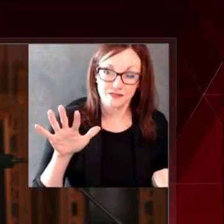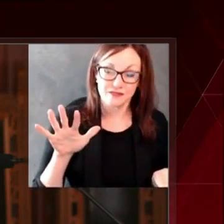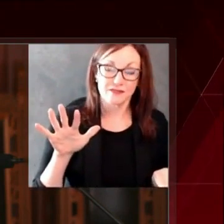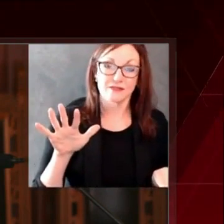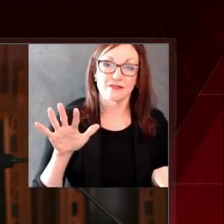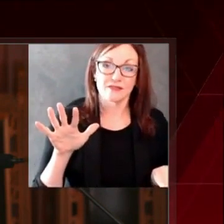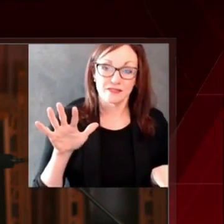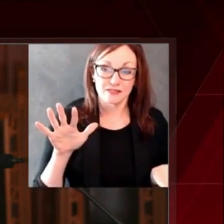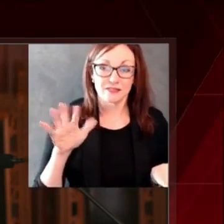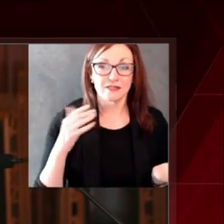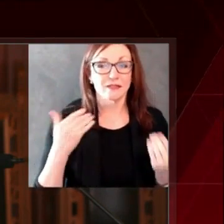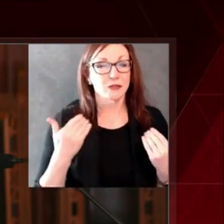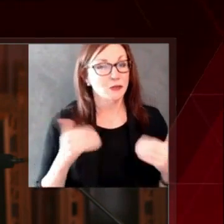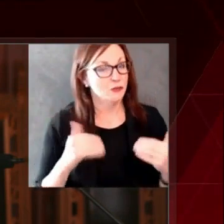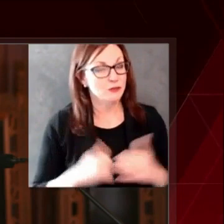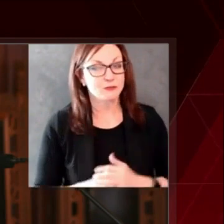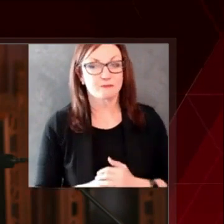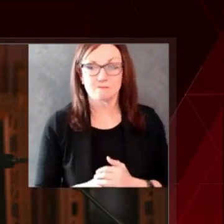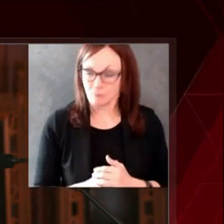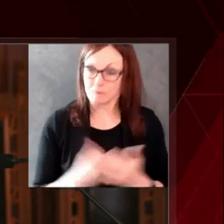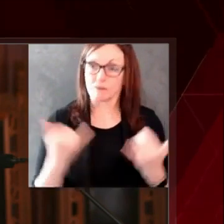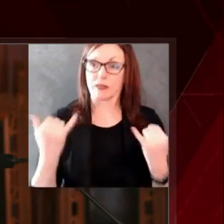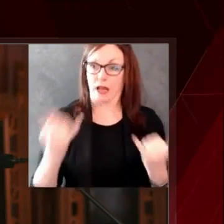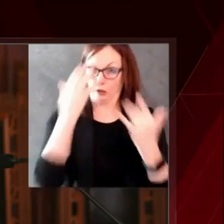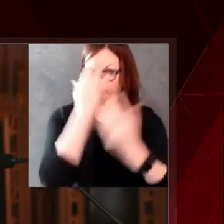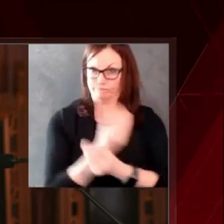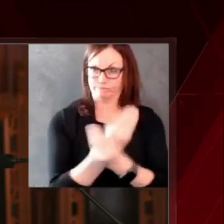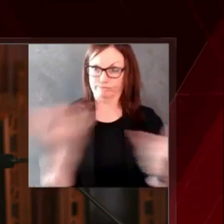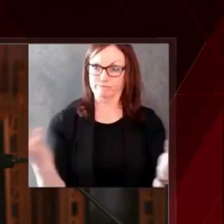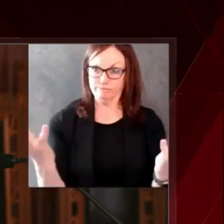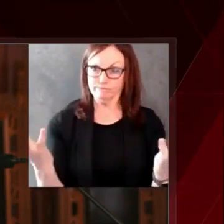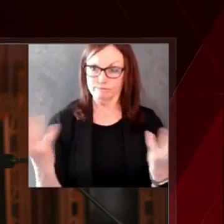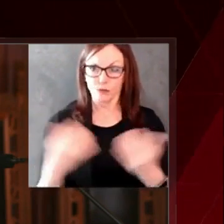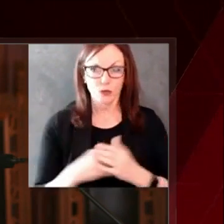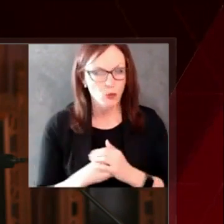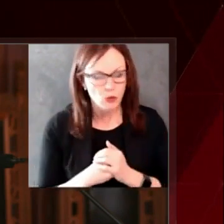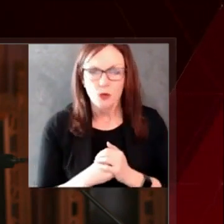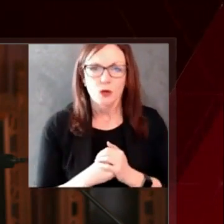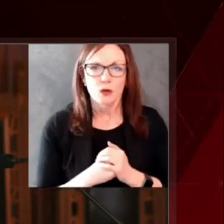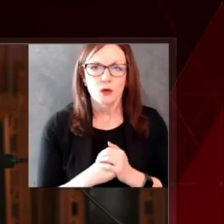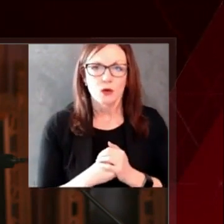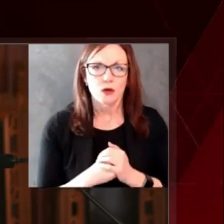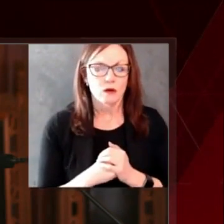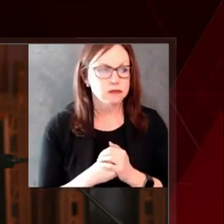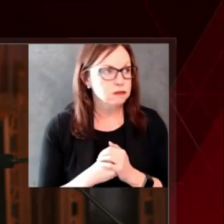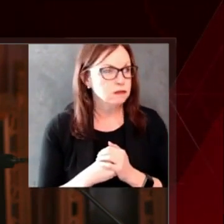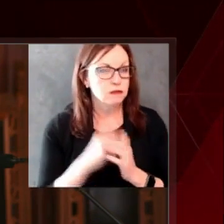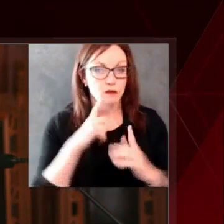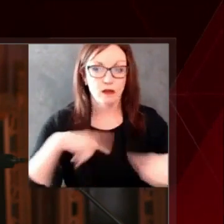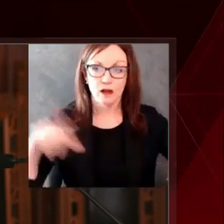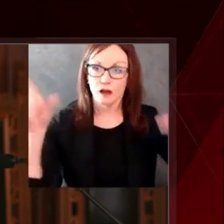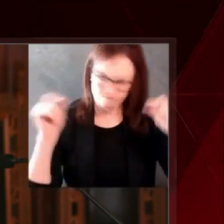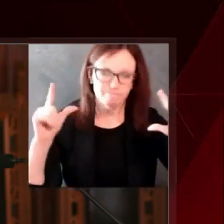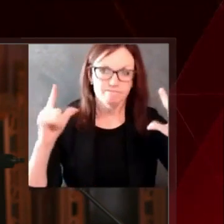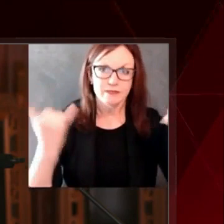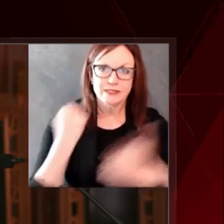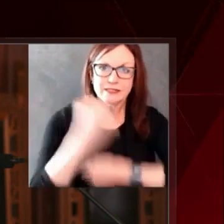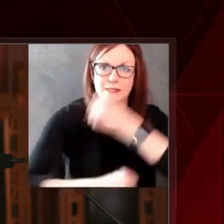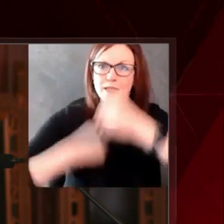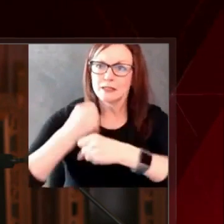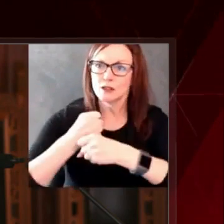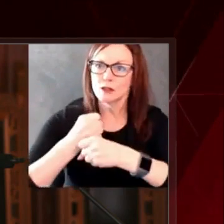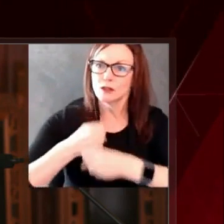challenges than we bargained for. To be clear, we're still in the middle of a pandemic, and we need to keep doing what we know